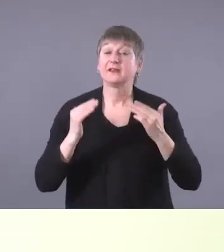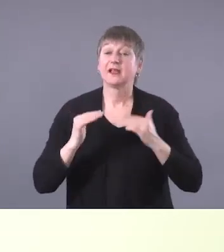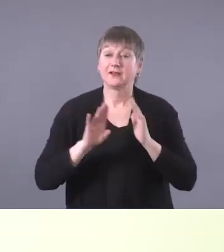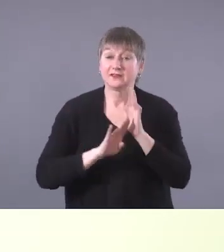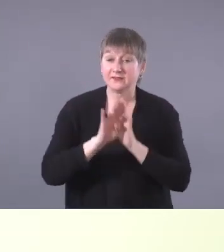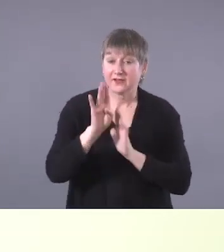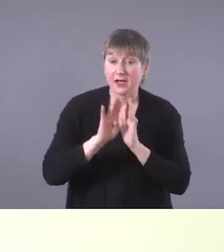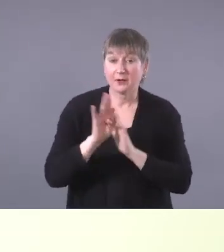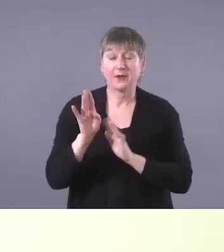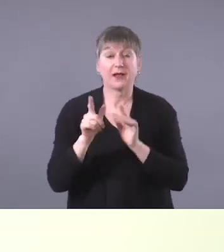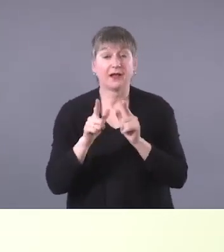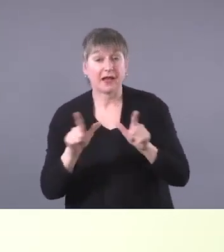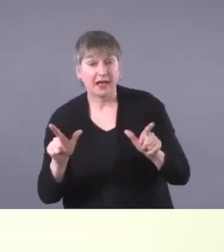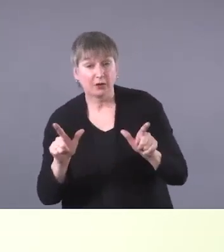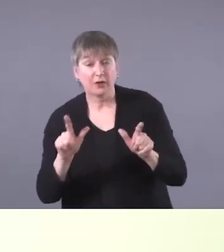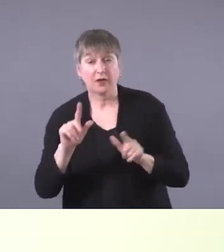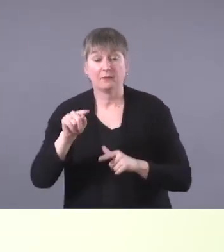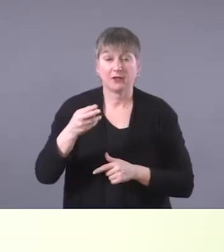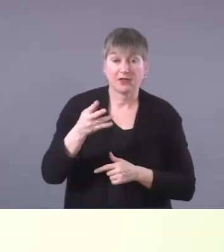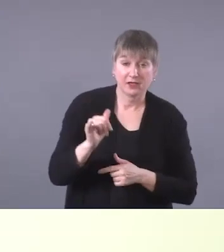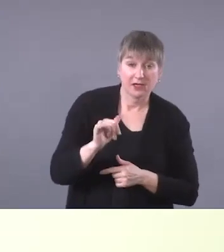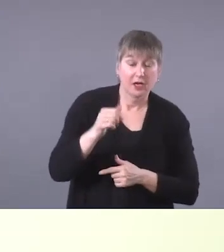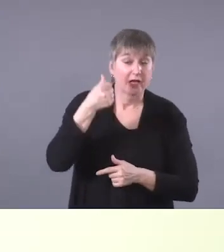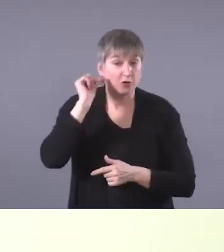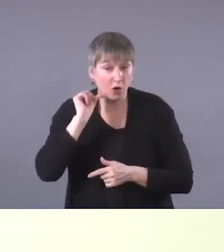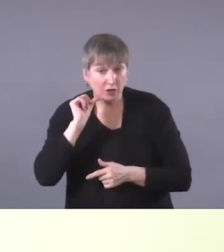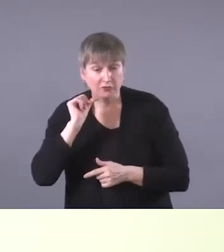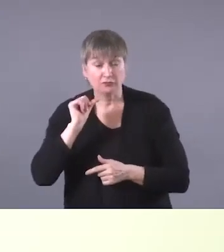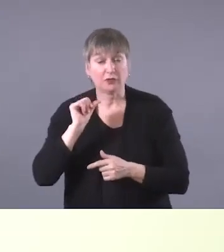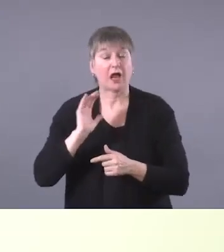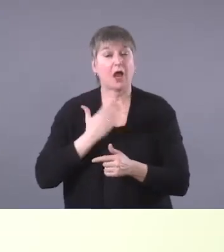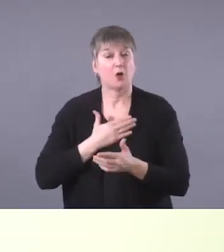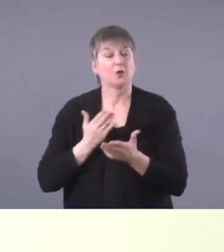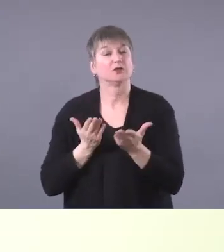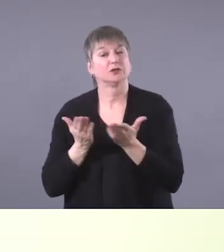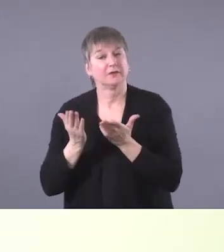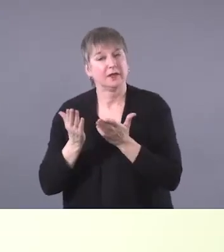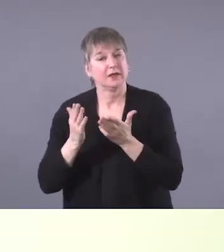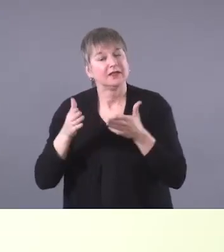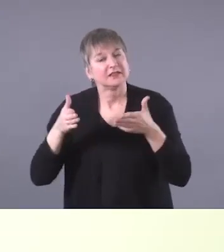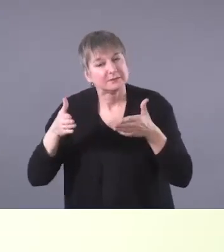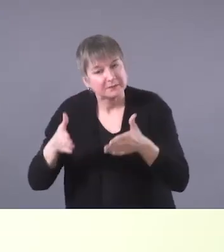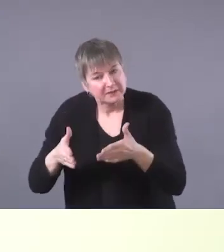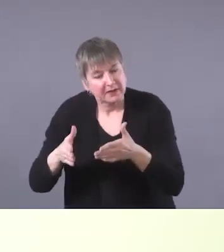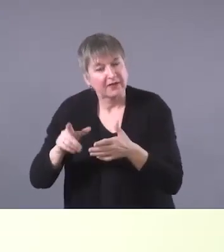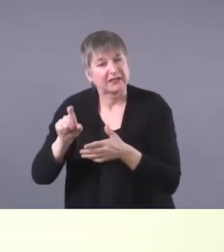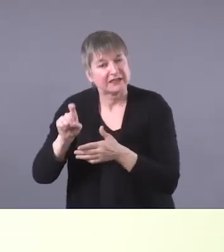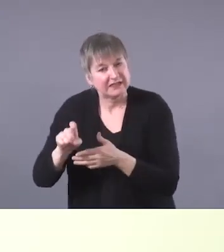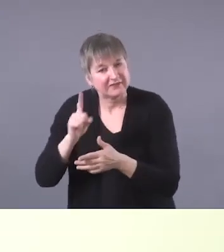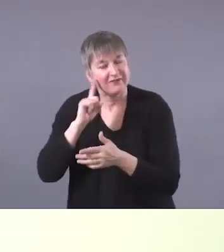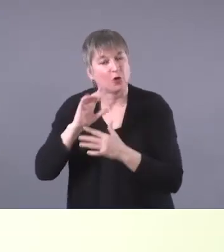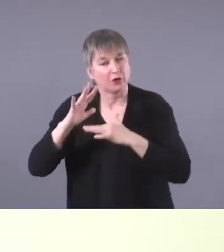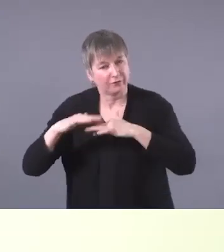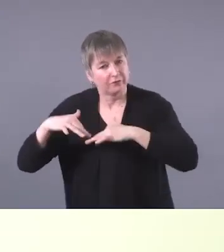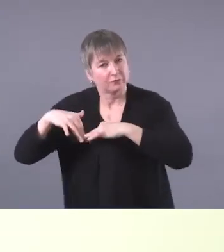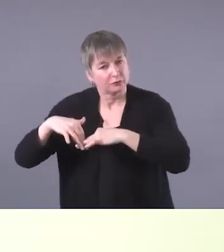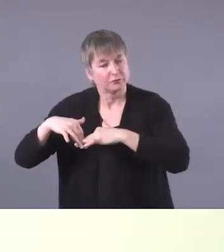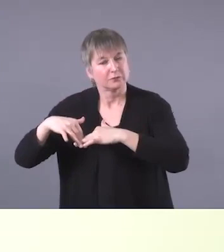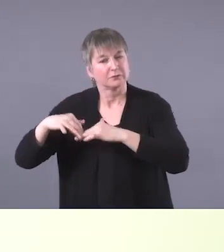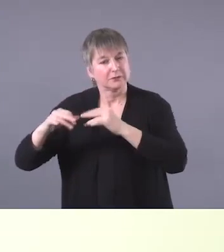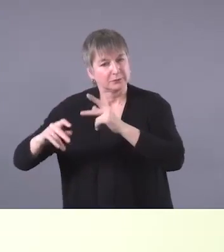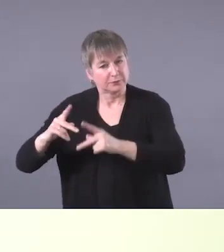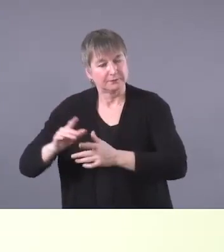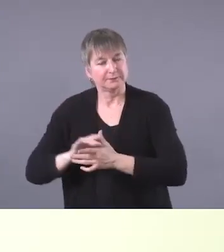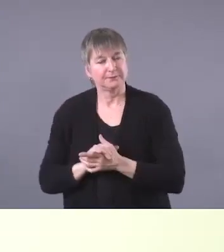pathology and audiology and other services, uh, specifically designed to meet the needs of First Nations people.